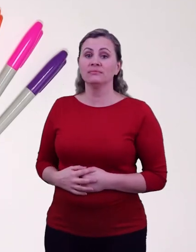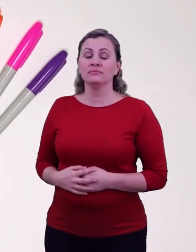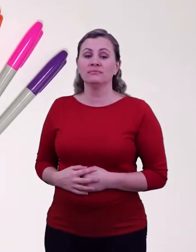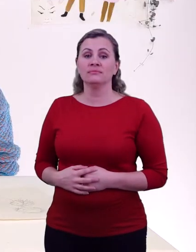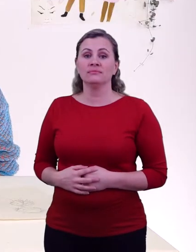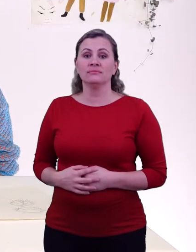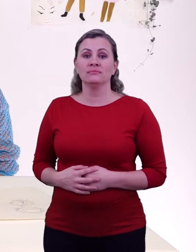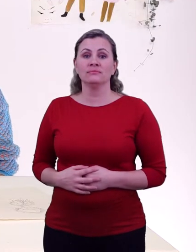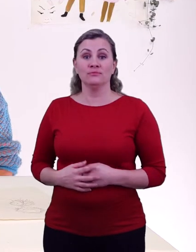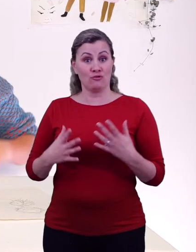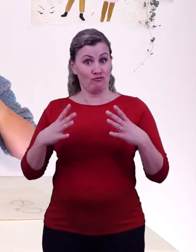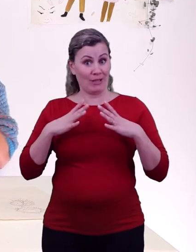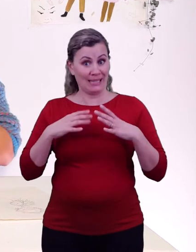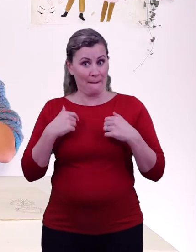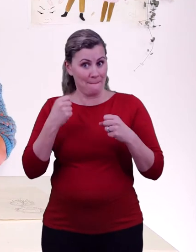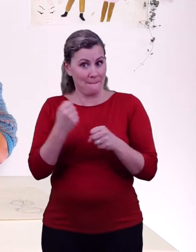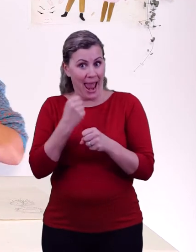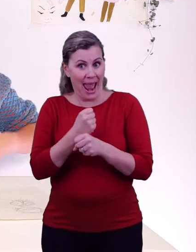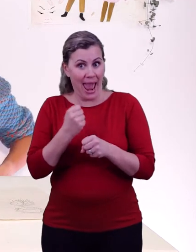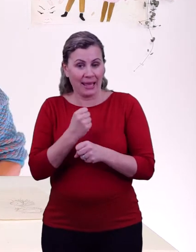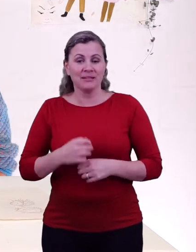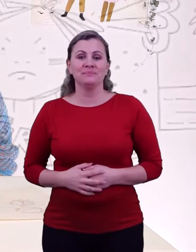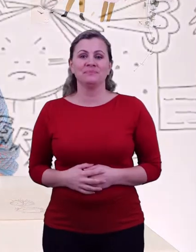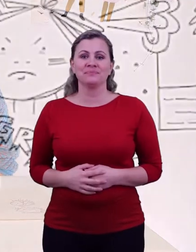well. So, let's get making!